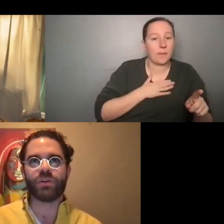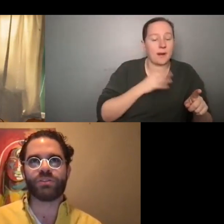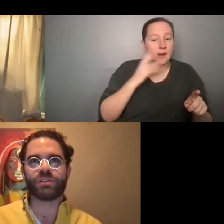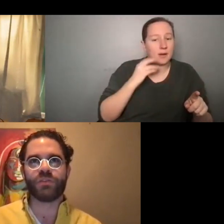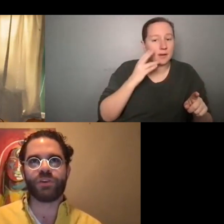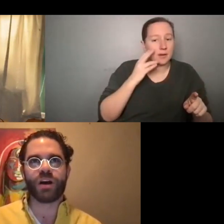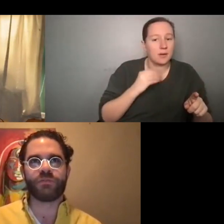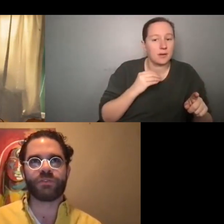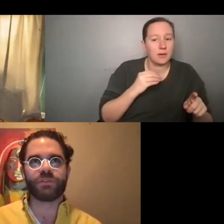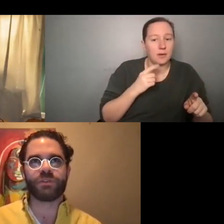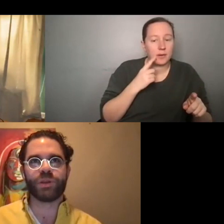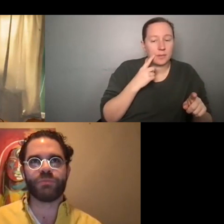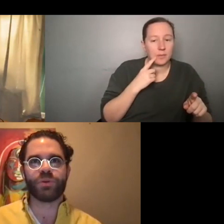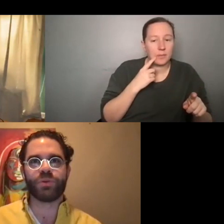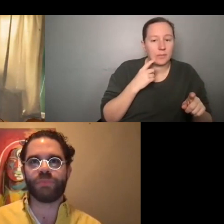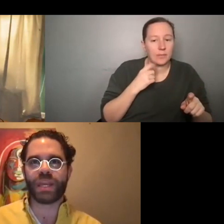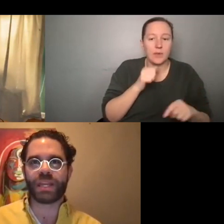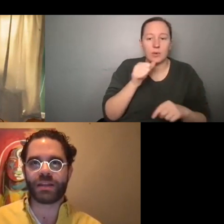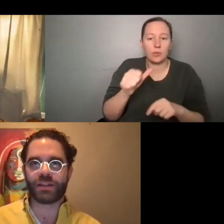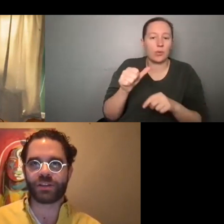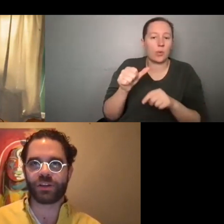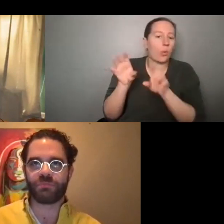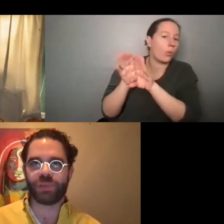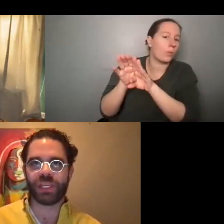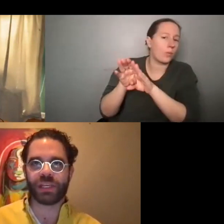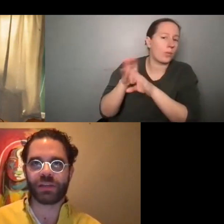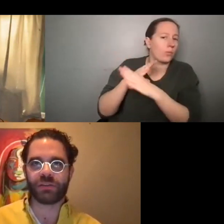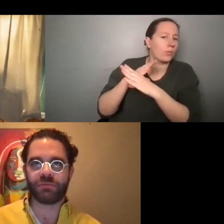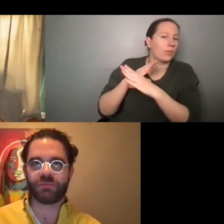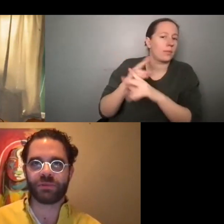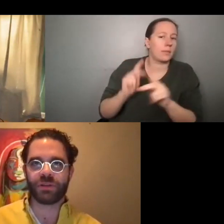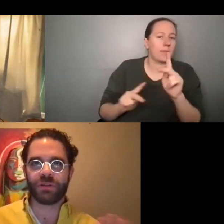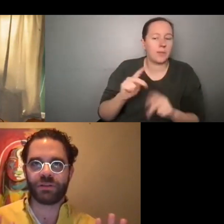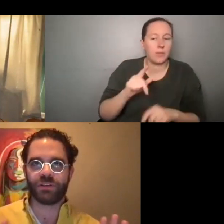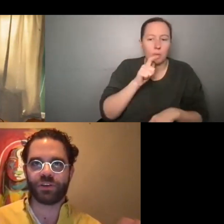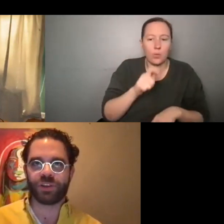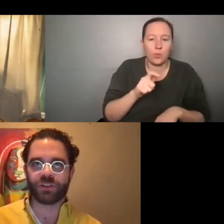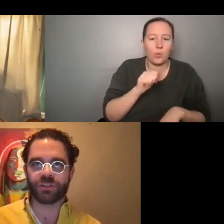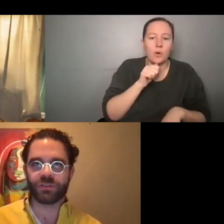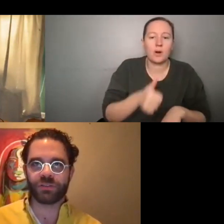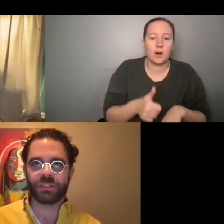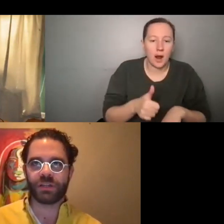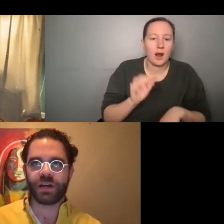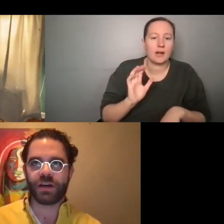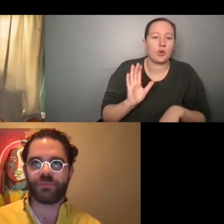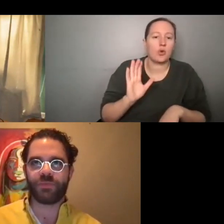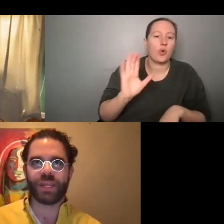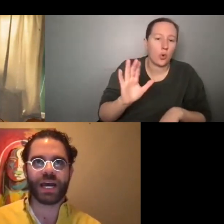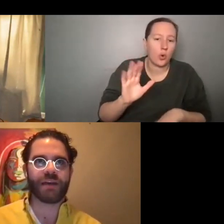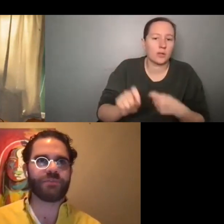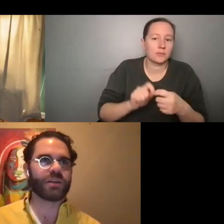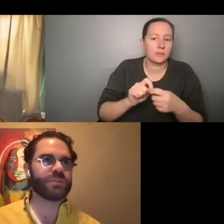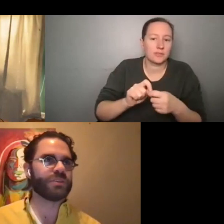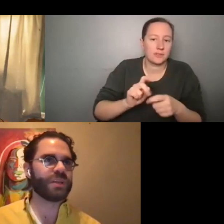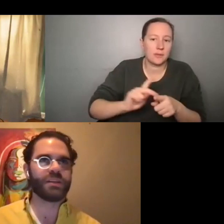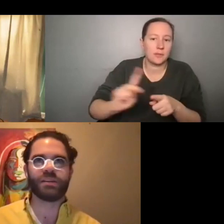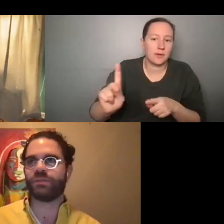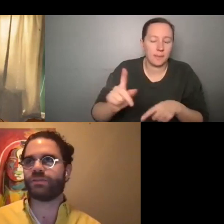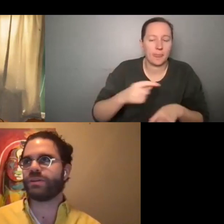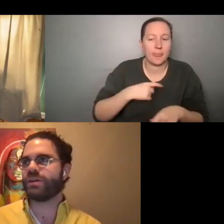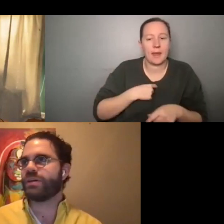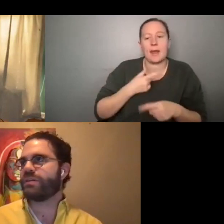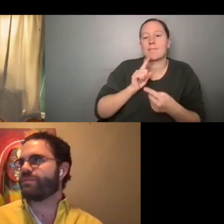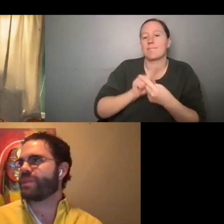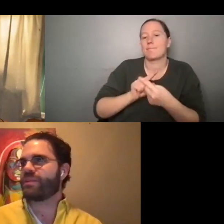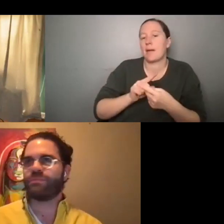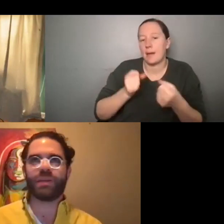not to close yourself off to people who may not necessarily be in your field. Uh, I've talked with so many,